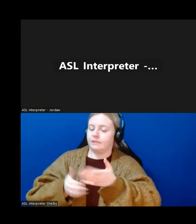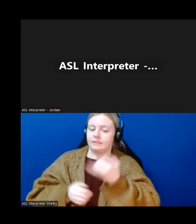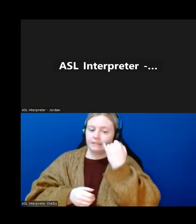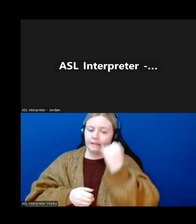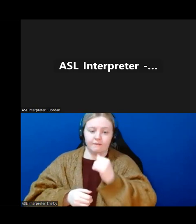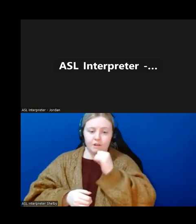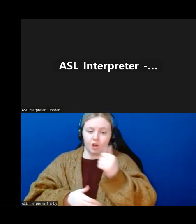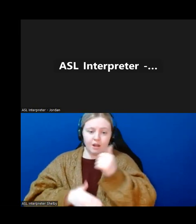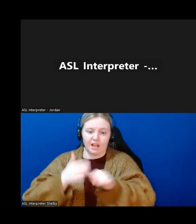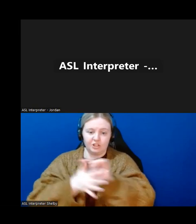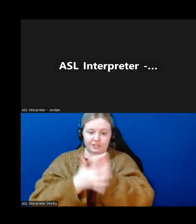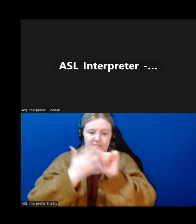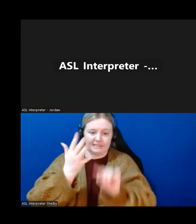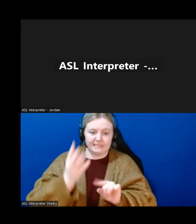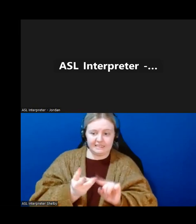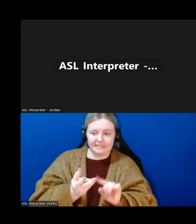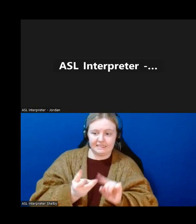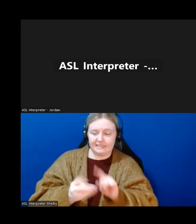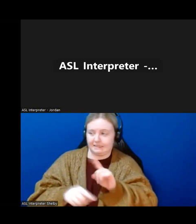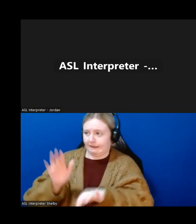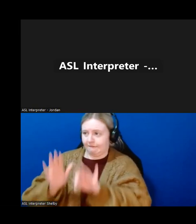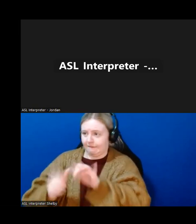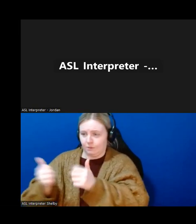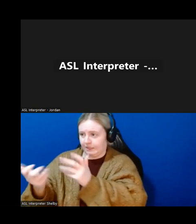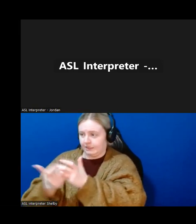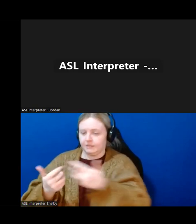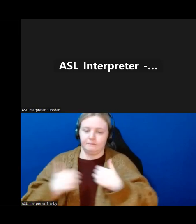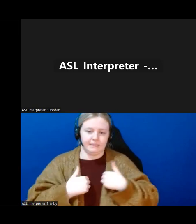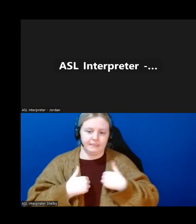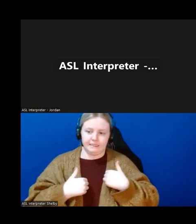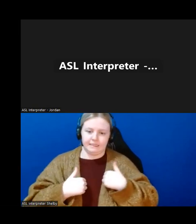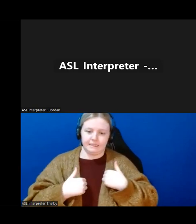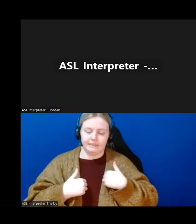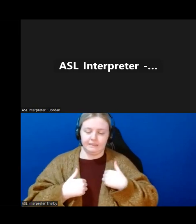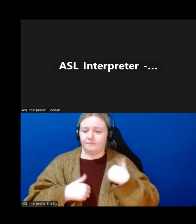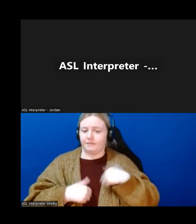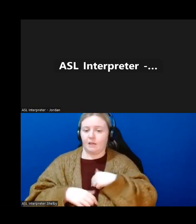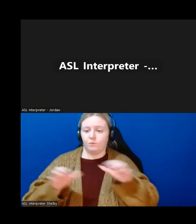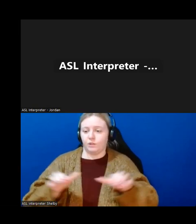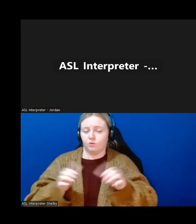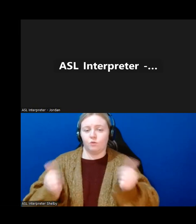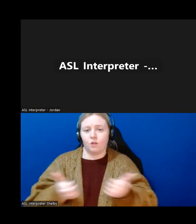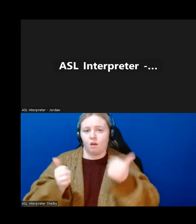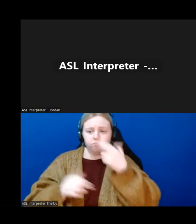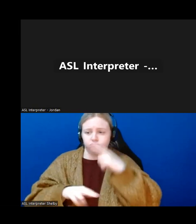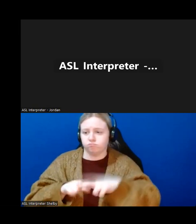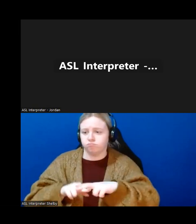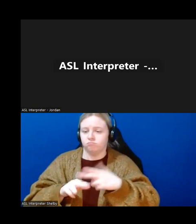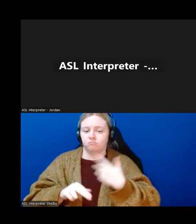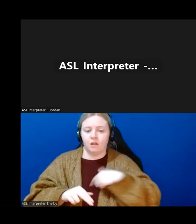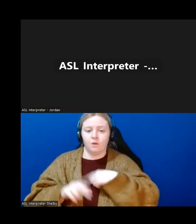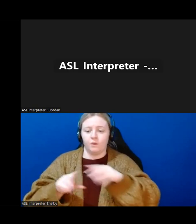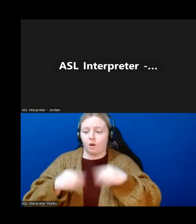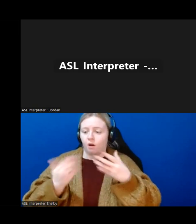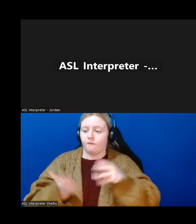of these categories, that's me. And we do a lot of things that are fun at Empower and we make sure to offer a lot of